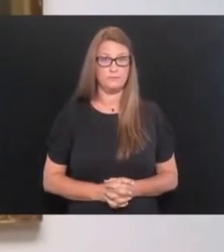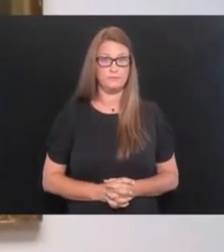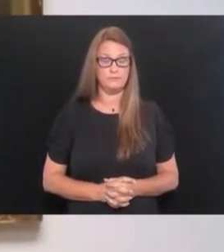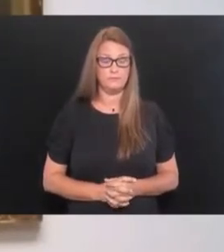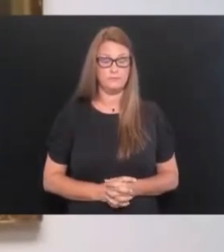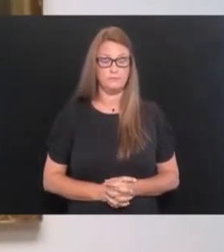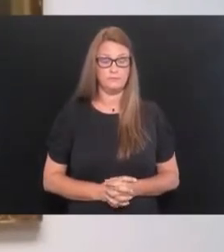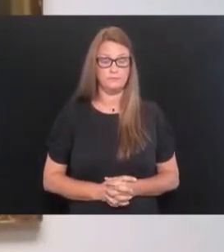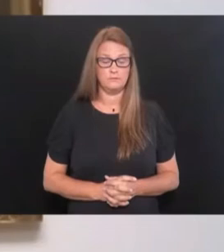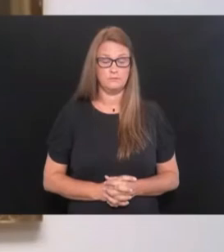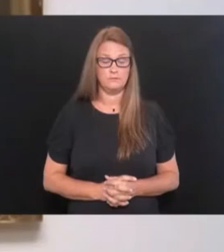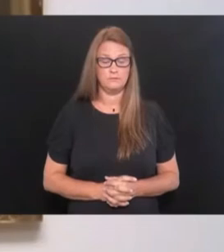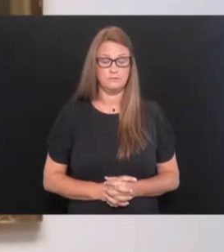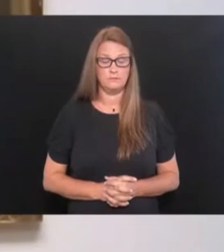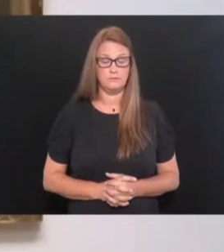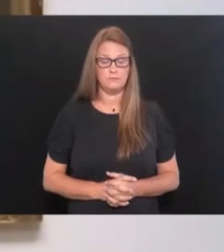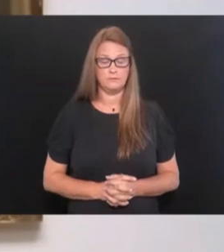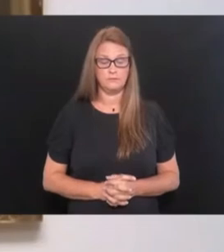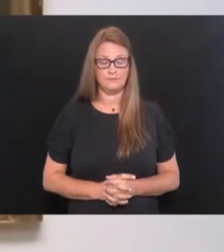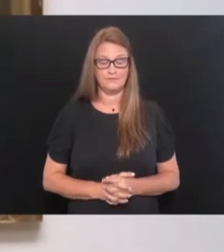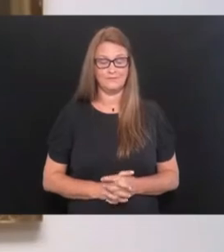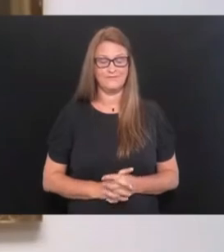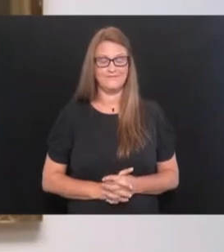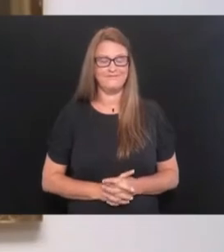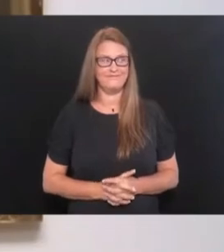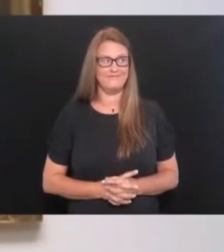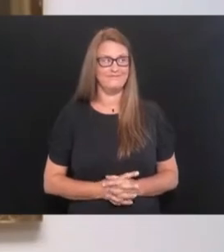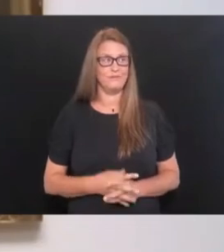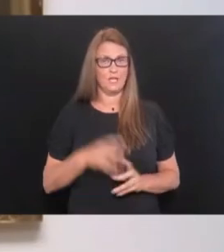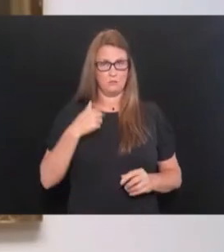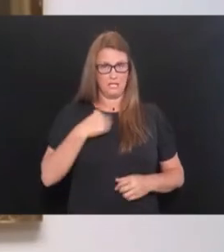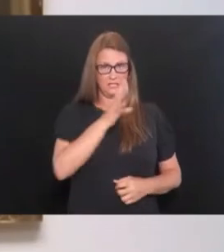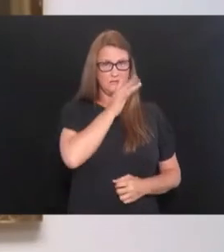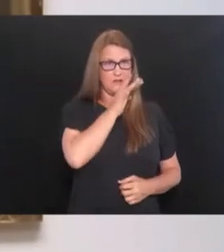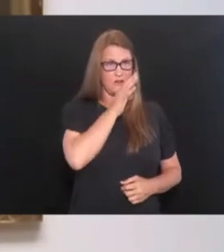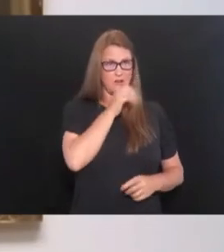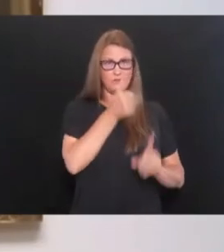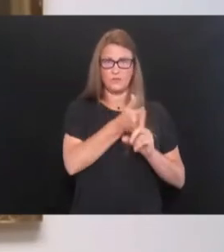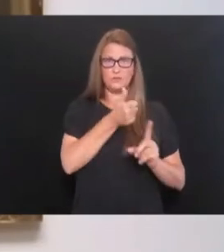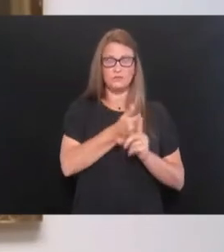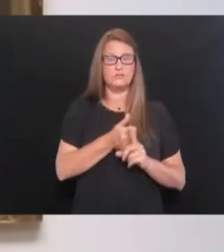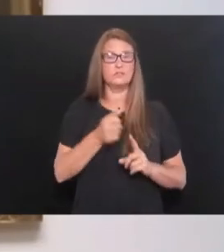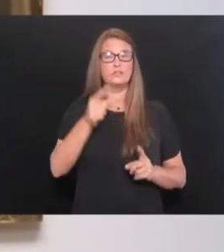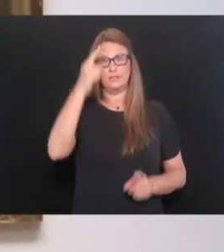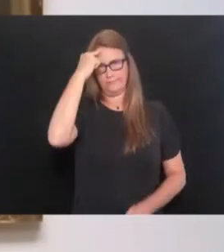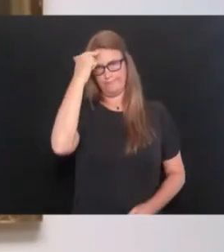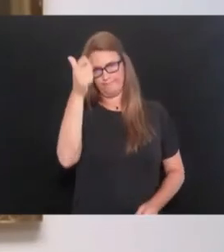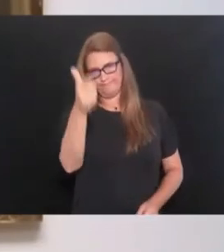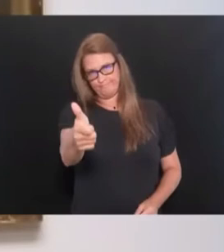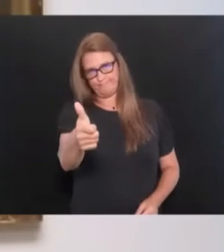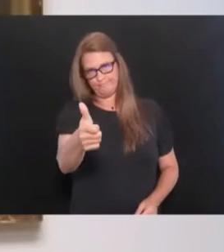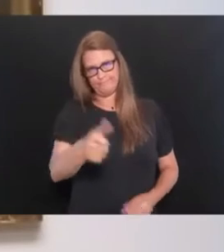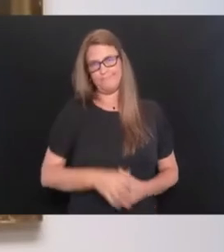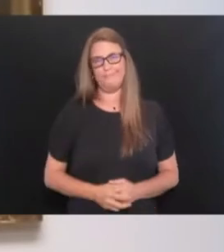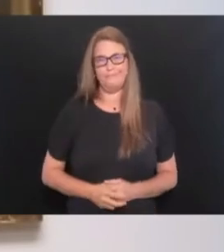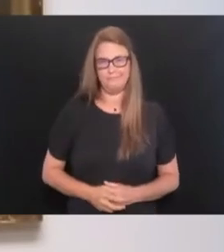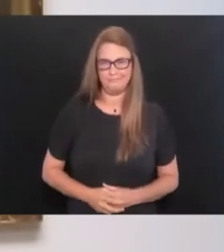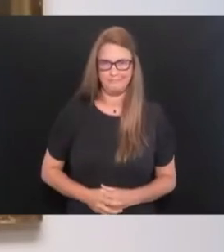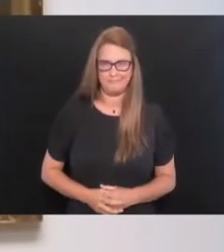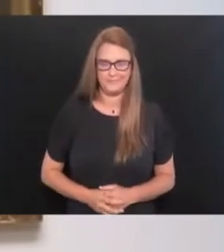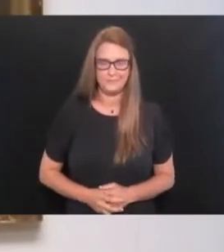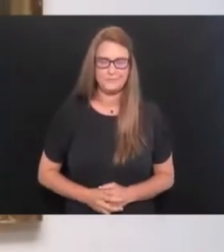Are you going to start the pictures or am I going to start talking first? Linda, you do whatever you'd like to do. Okay.